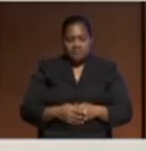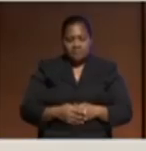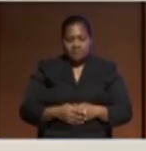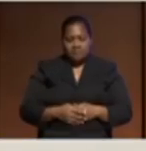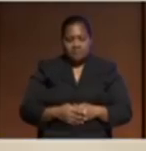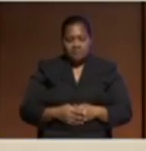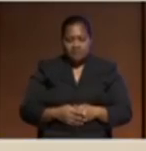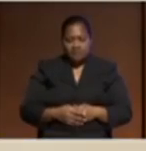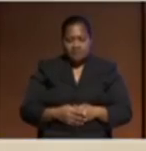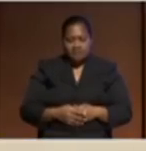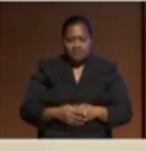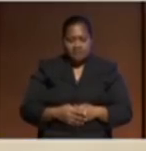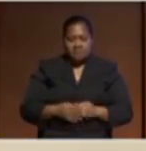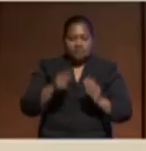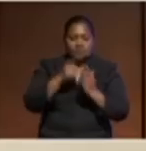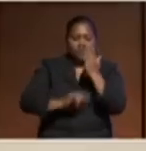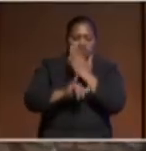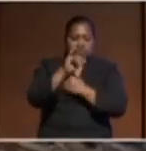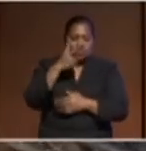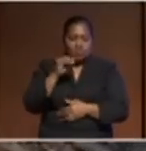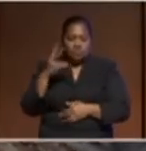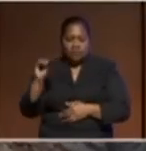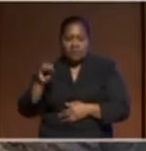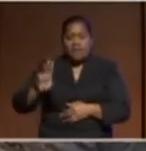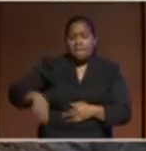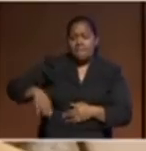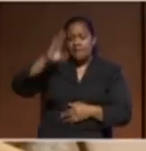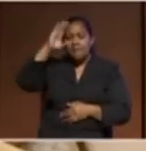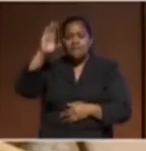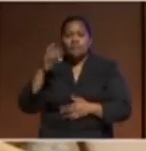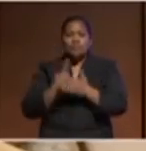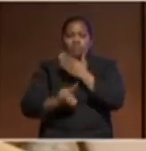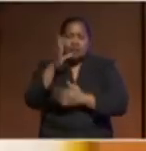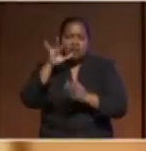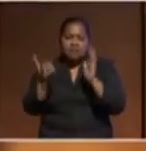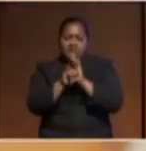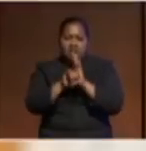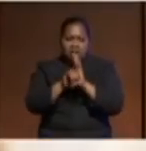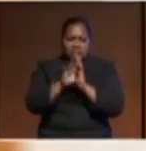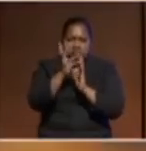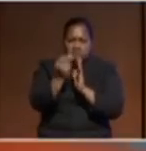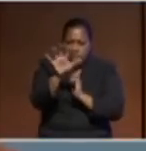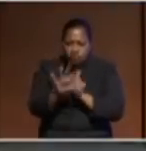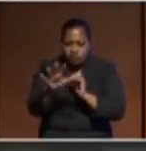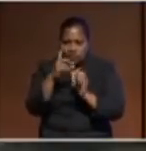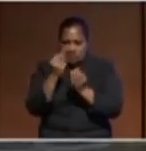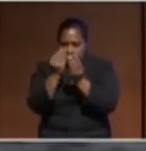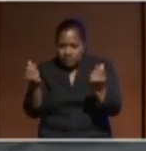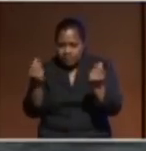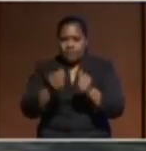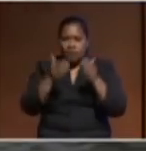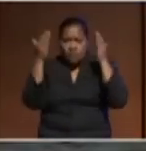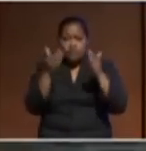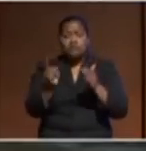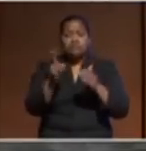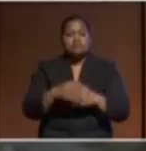in July 2020 member countries identify key areas to address work work focus on developing the